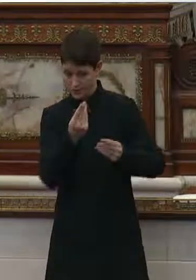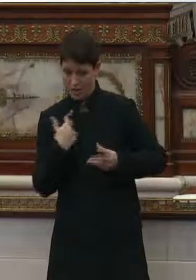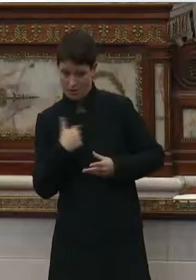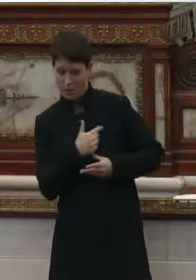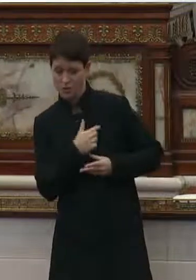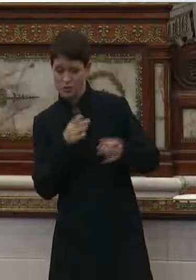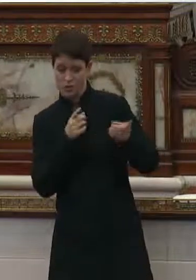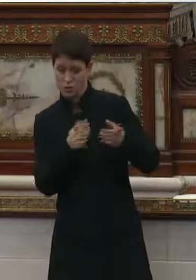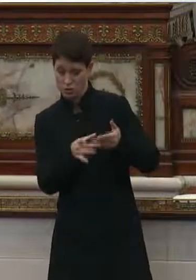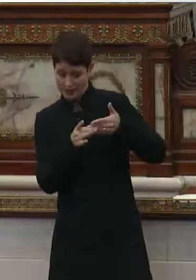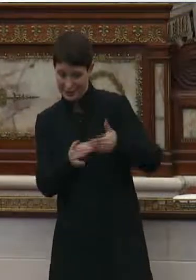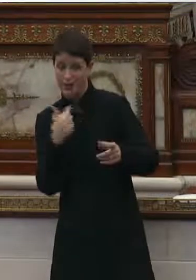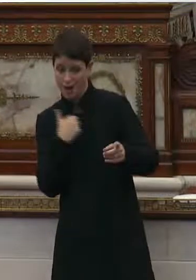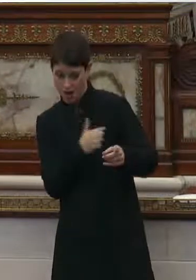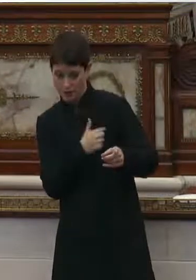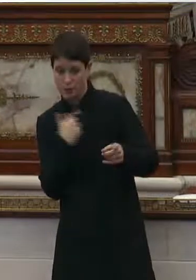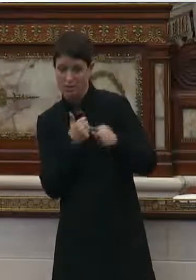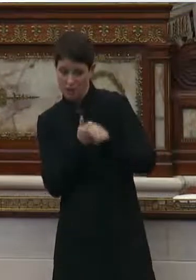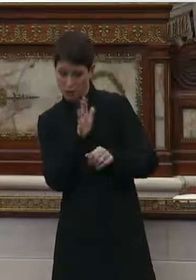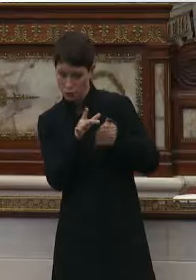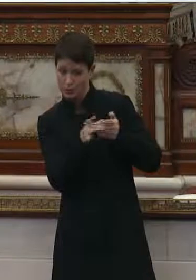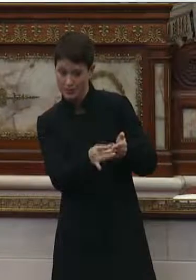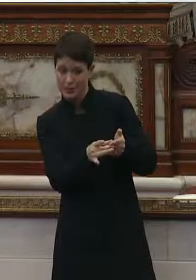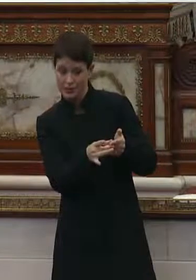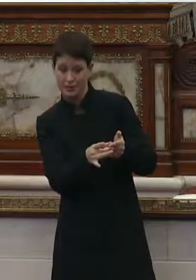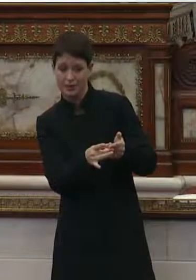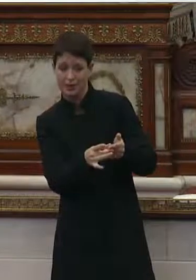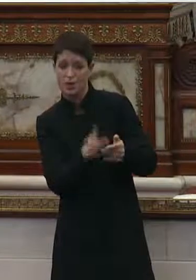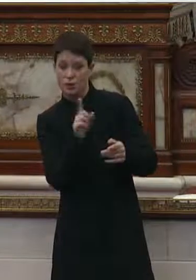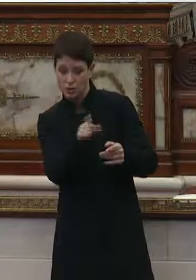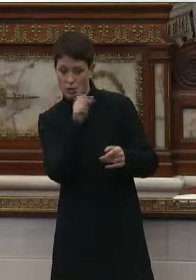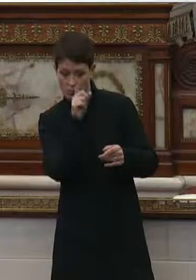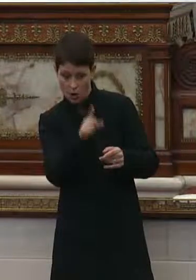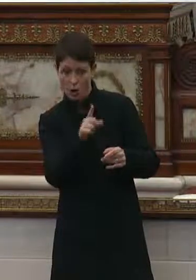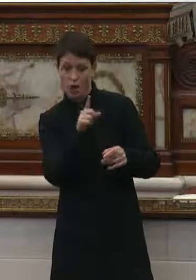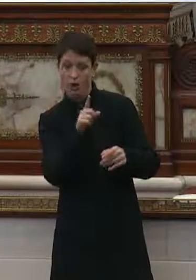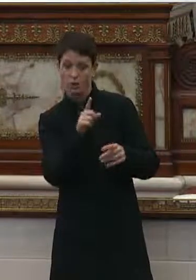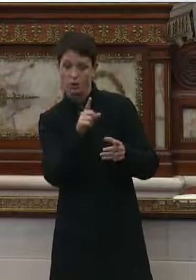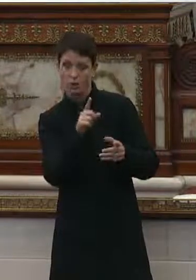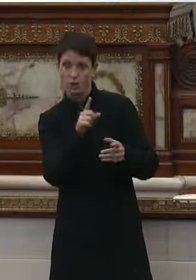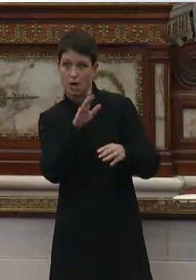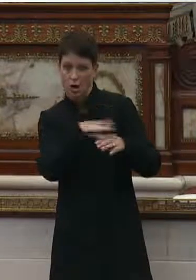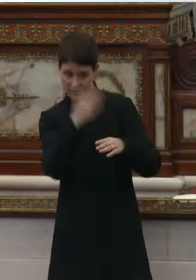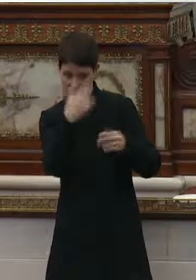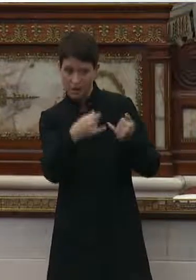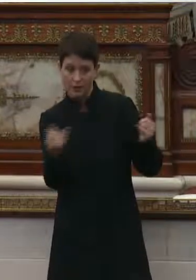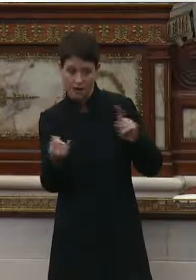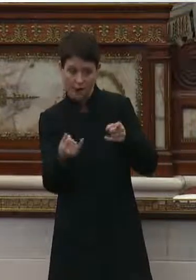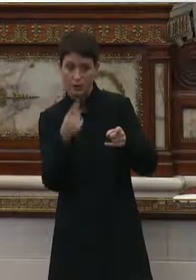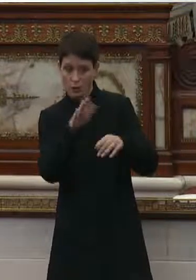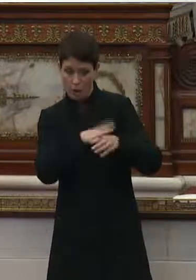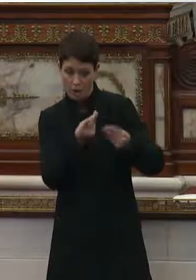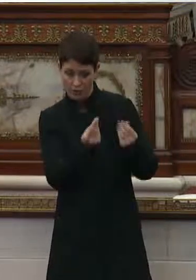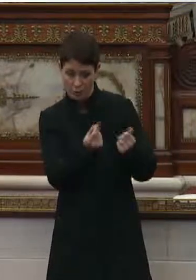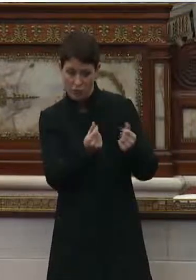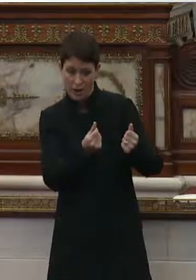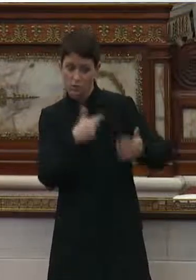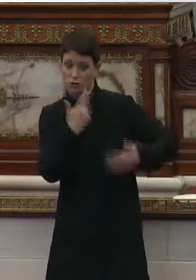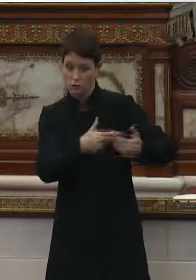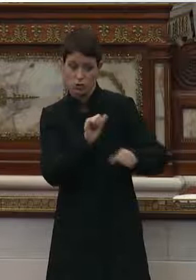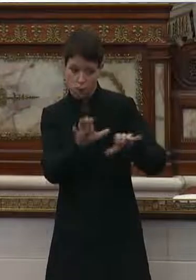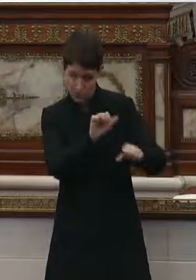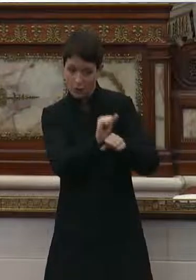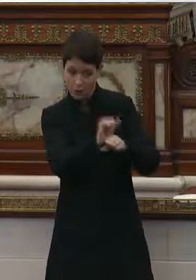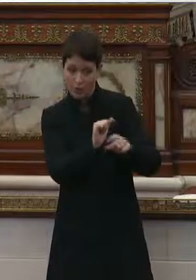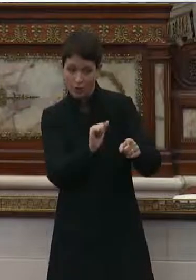direct us and we will follow your lead on this because you're you are on the front line. You are on the ground. And the